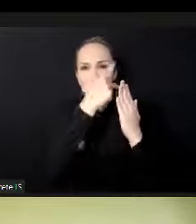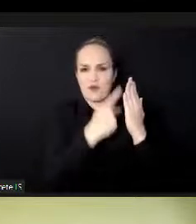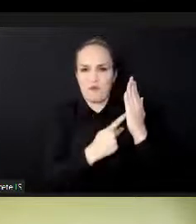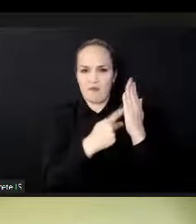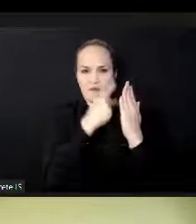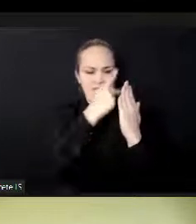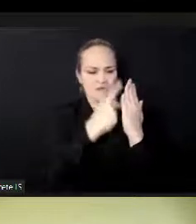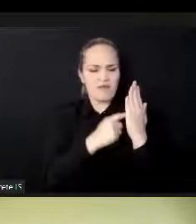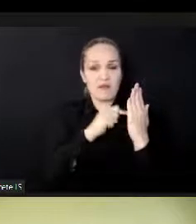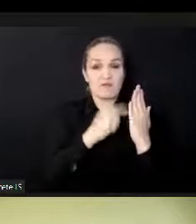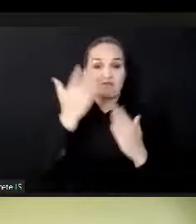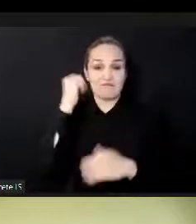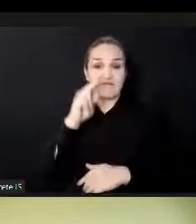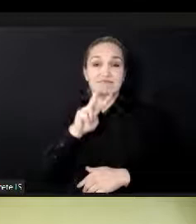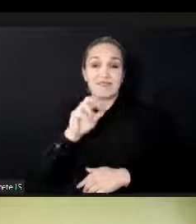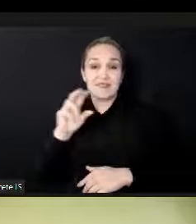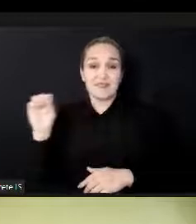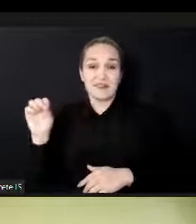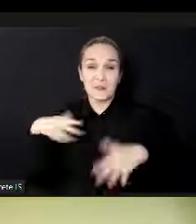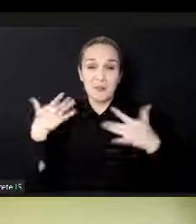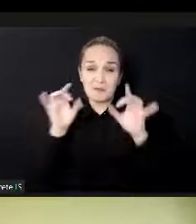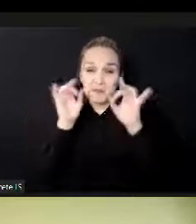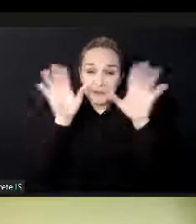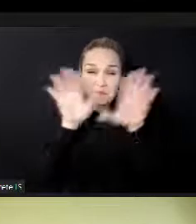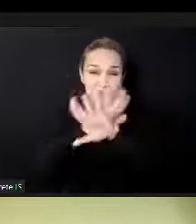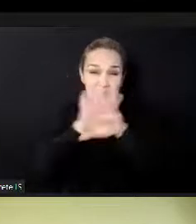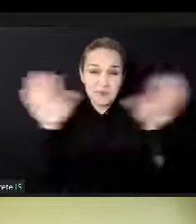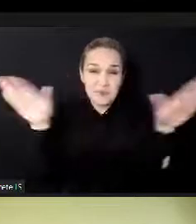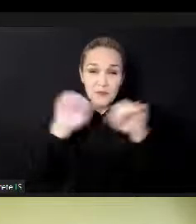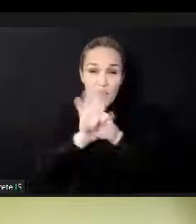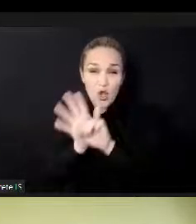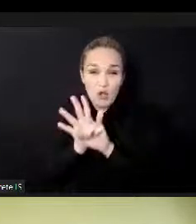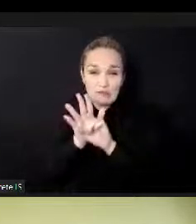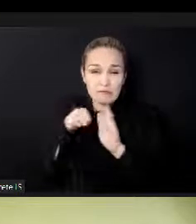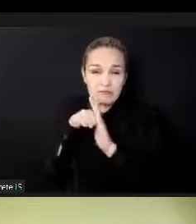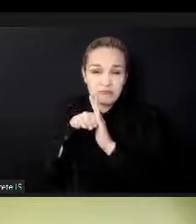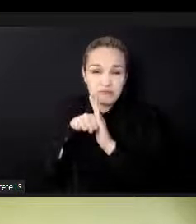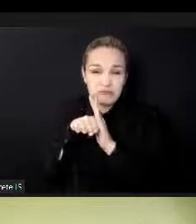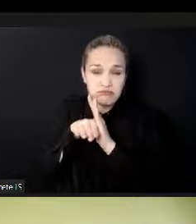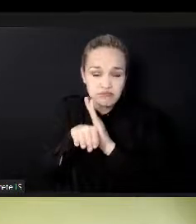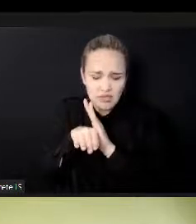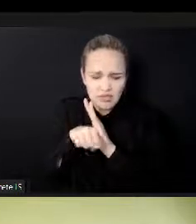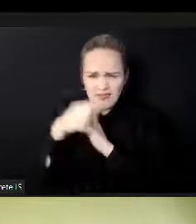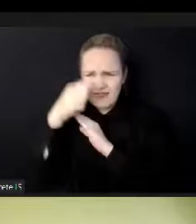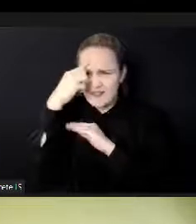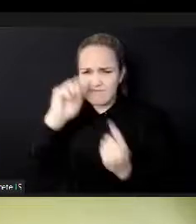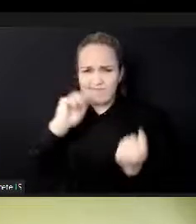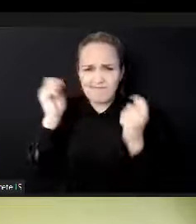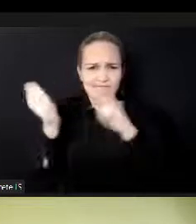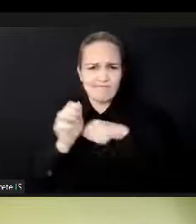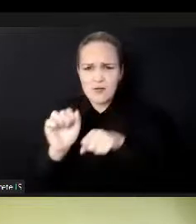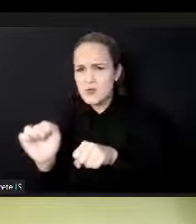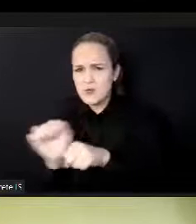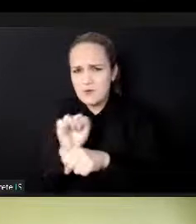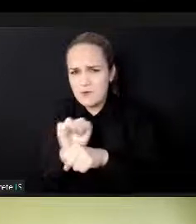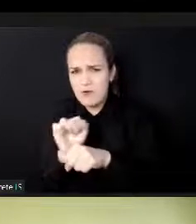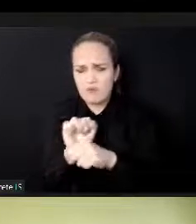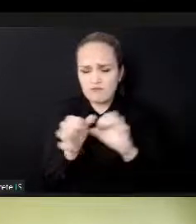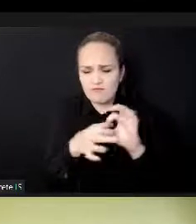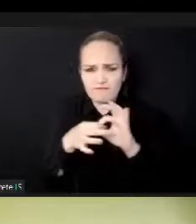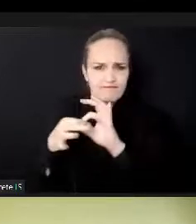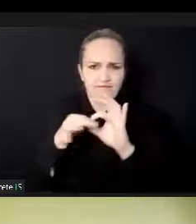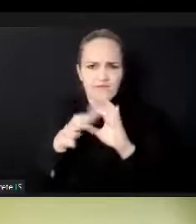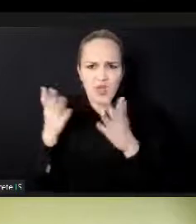set up the Lagos Culture Recovery Task Force, which is actually a network, collaborative partnership made up of